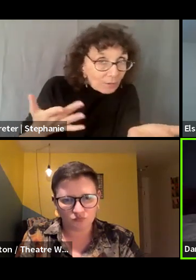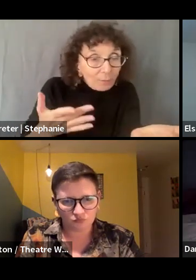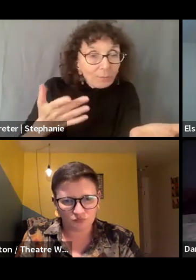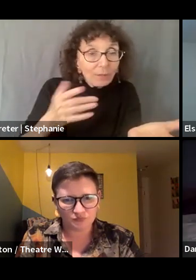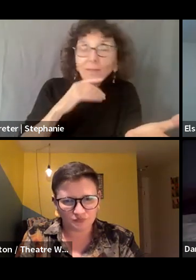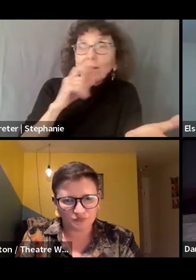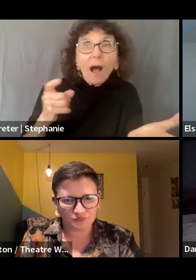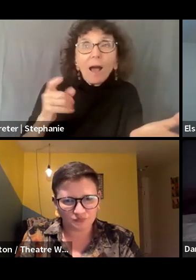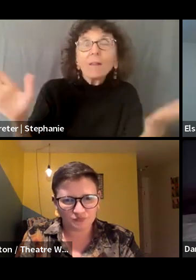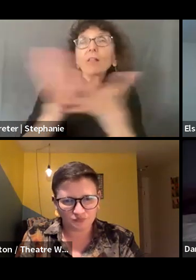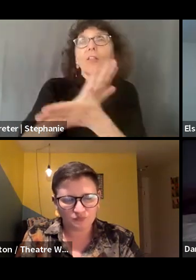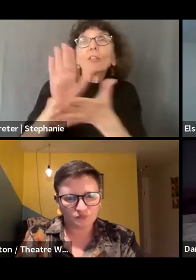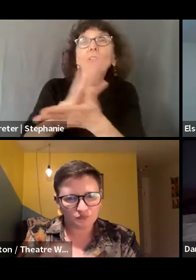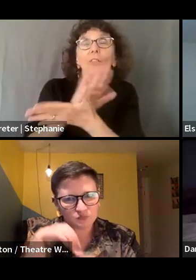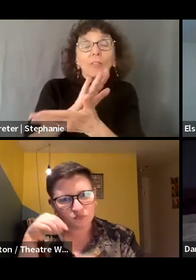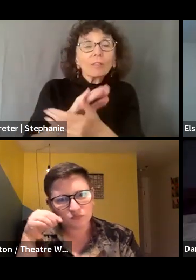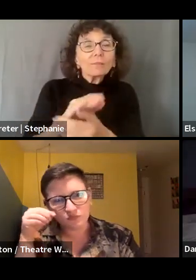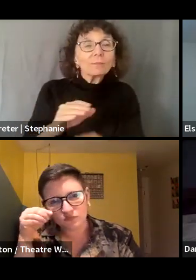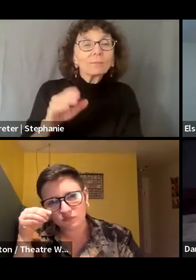Yeah. Thank you.